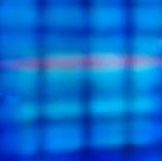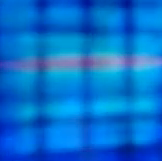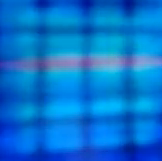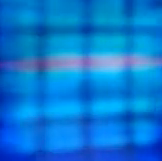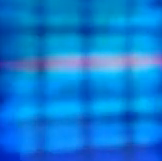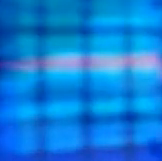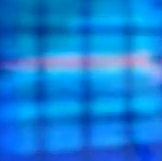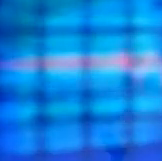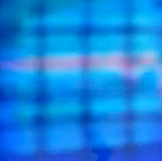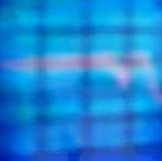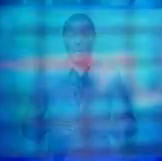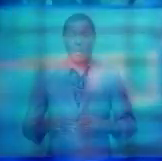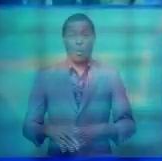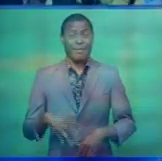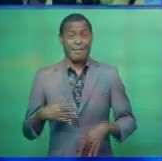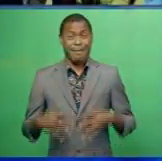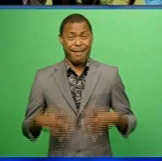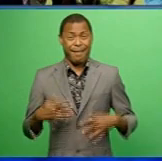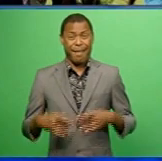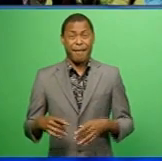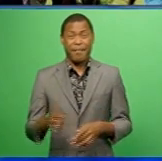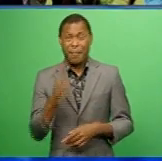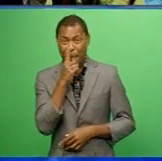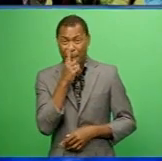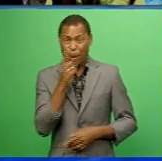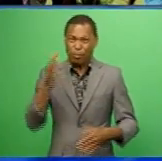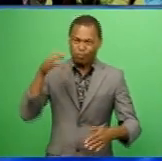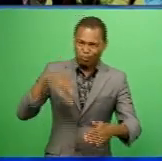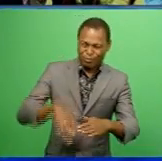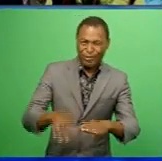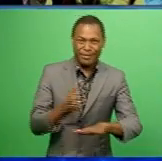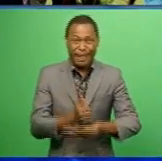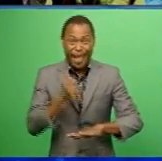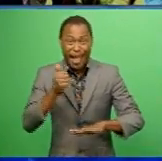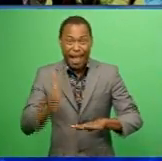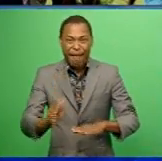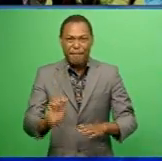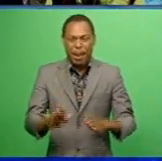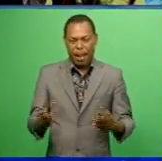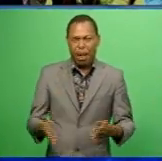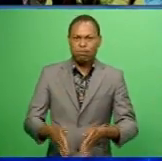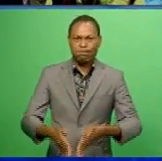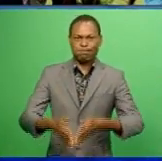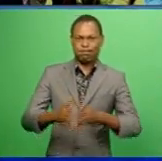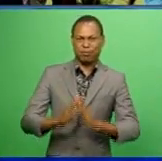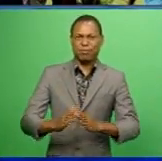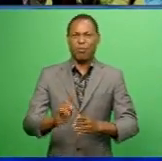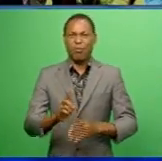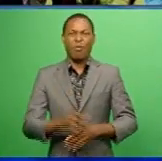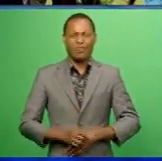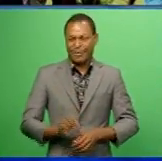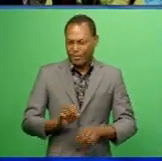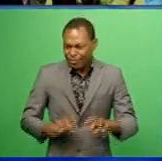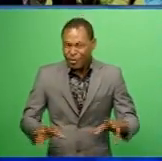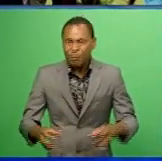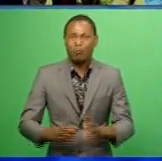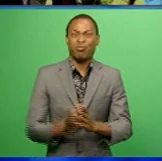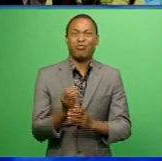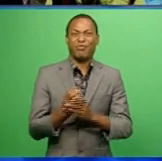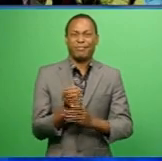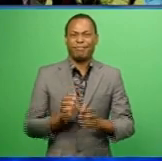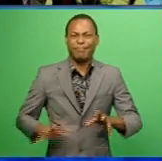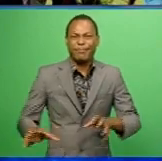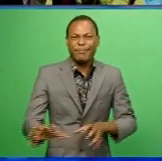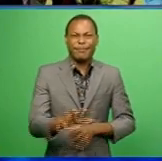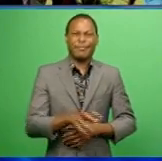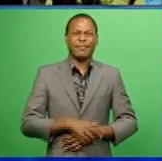With wildlife populations declining in Fiji, the government has launched a community-based project to improve biodiversity. Environment Minister